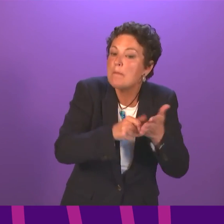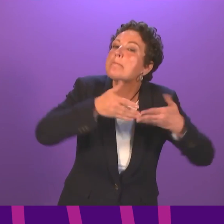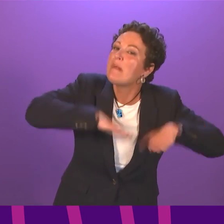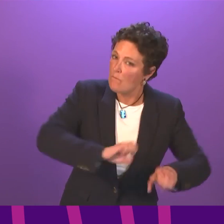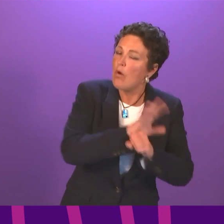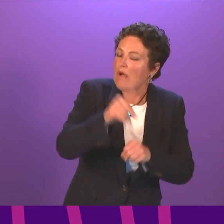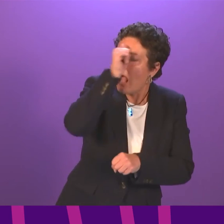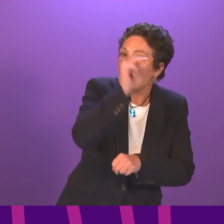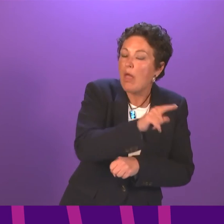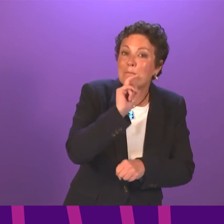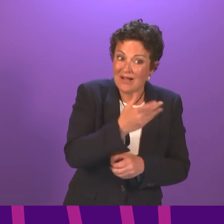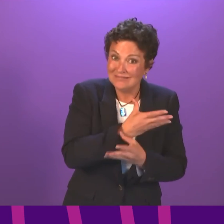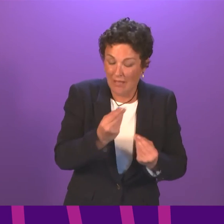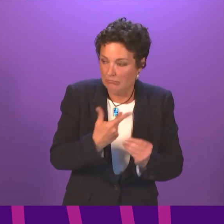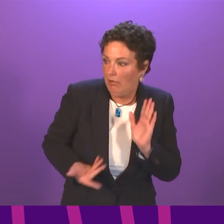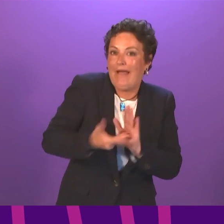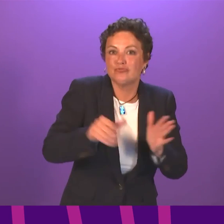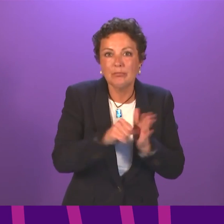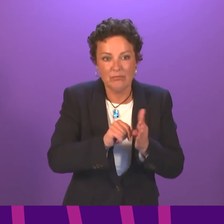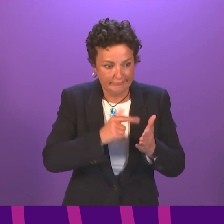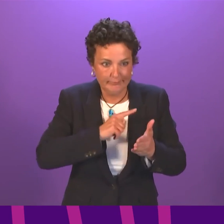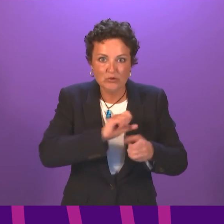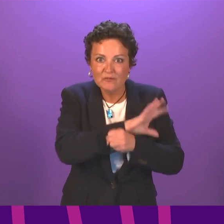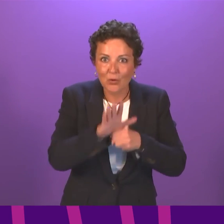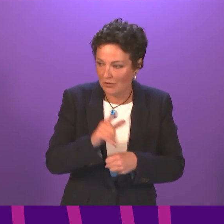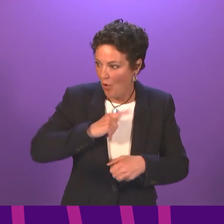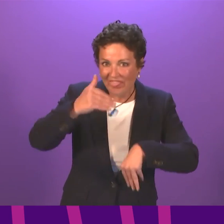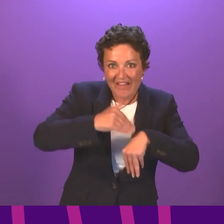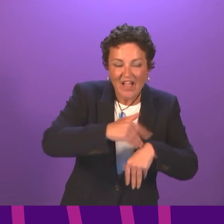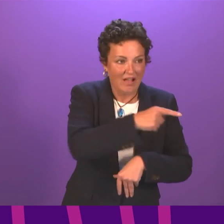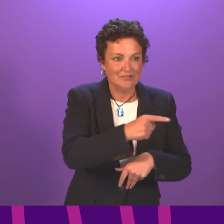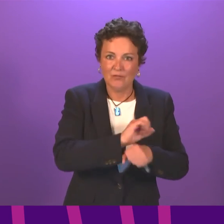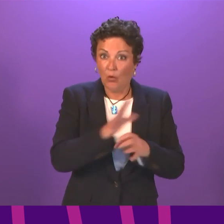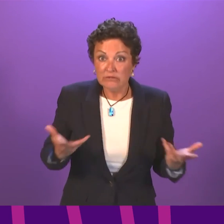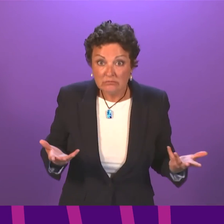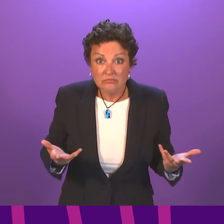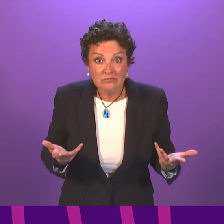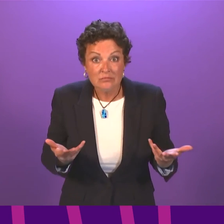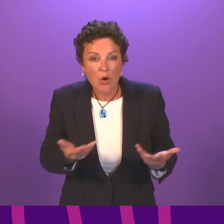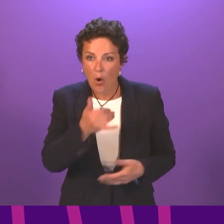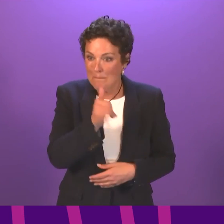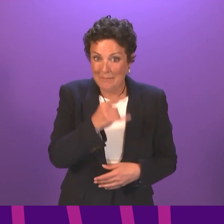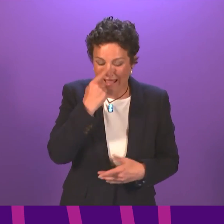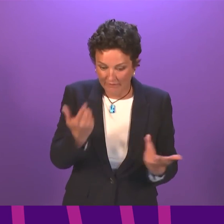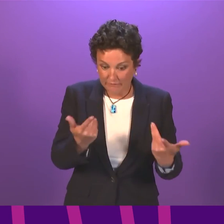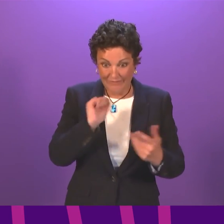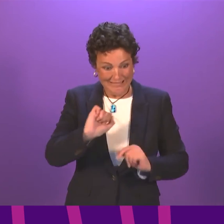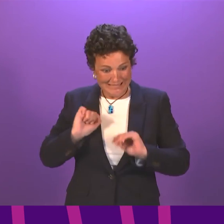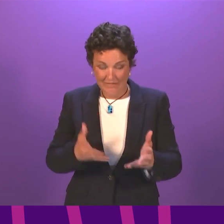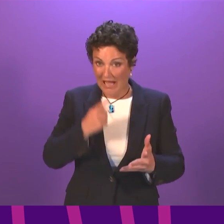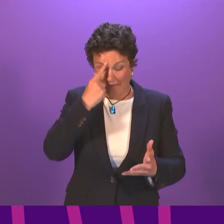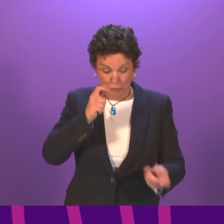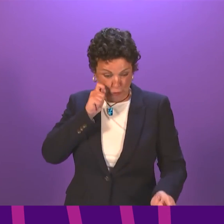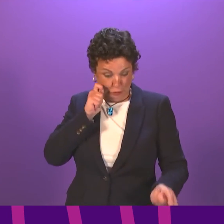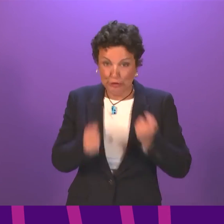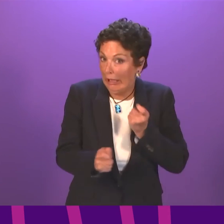funding, through efforts to protect from the impacts of COVID and also, where necessary, through redesign of services, the government